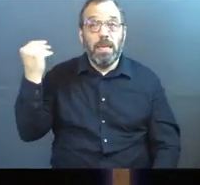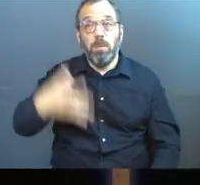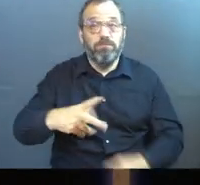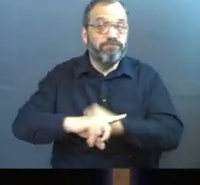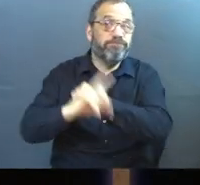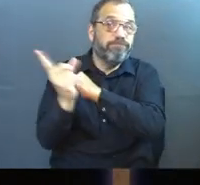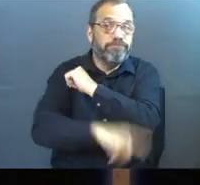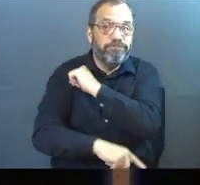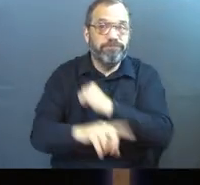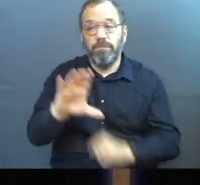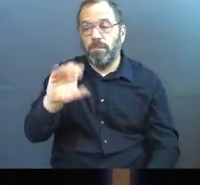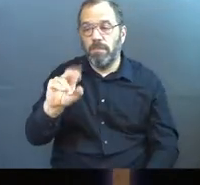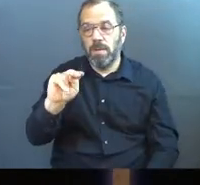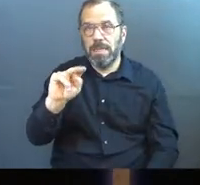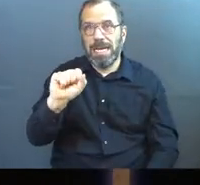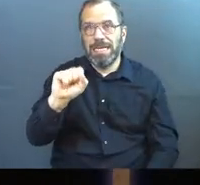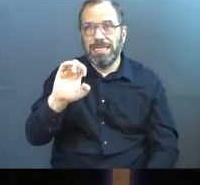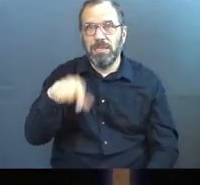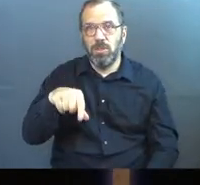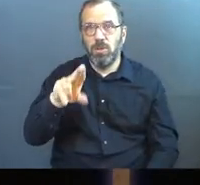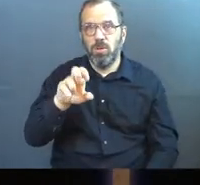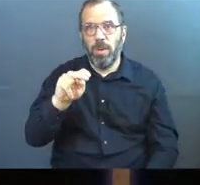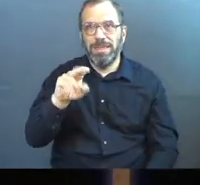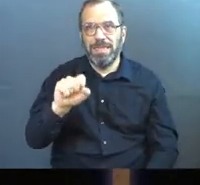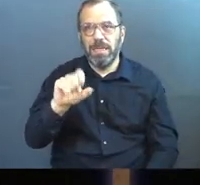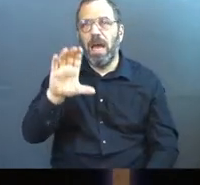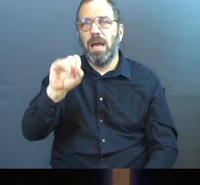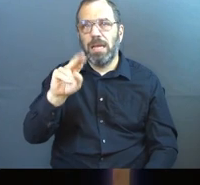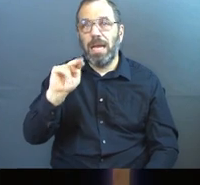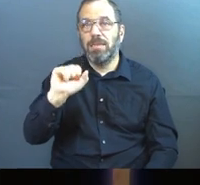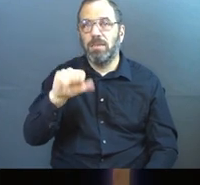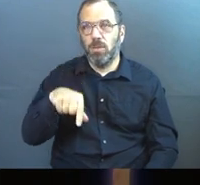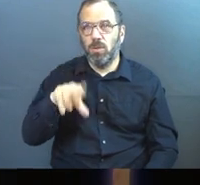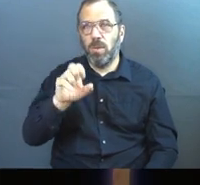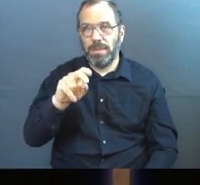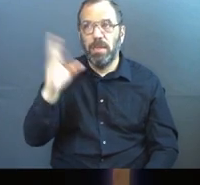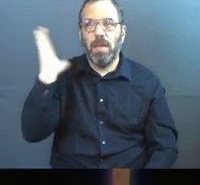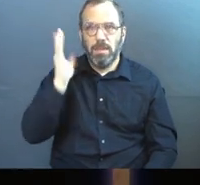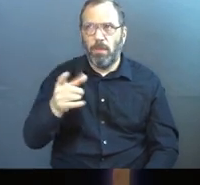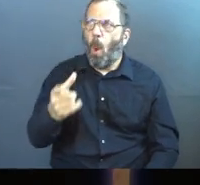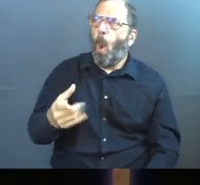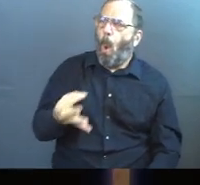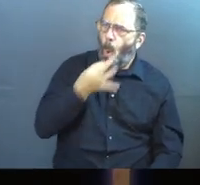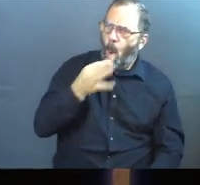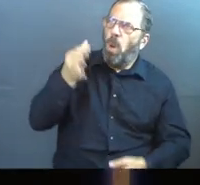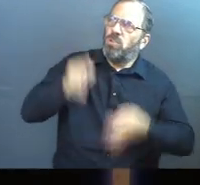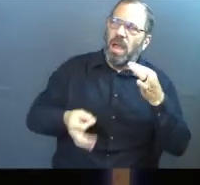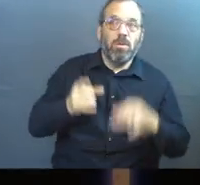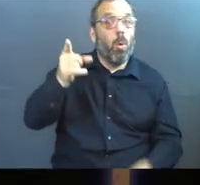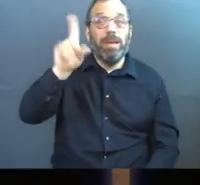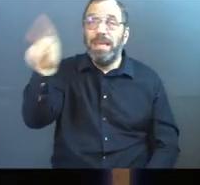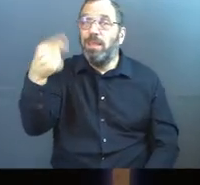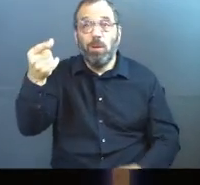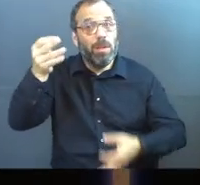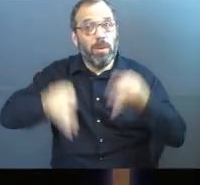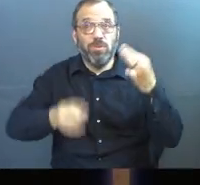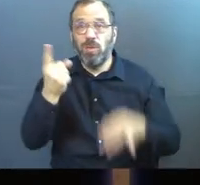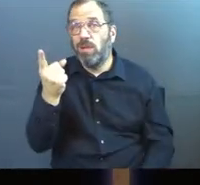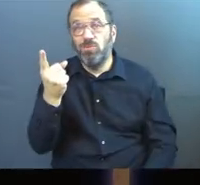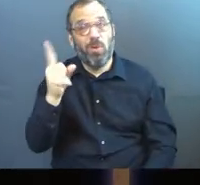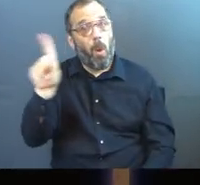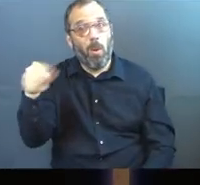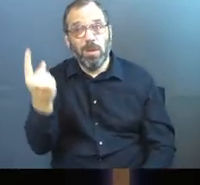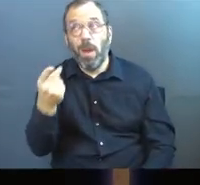consequence. He says it multiple times in his word. Consequence is coming. How dare he judge? He's the only one who can judge